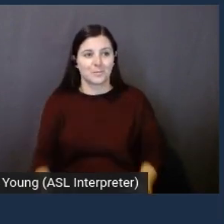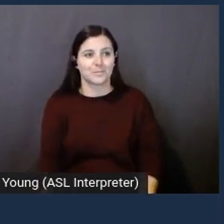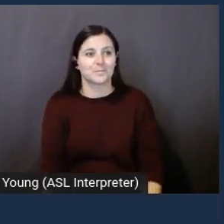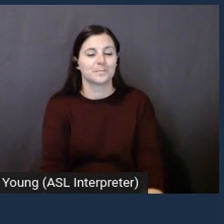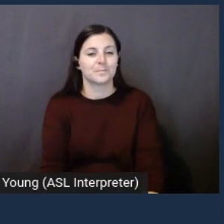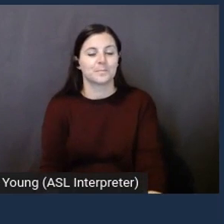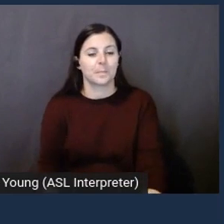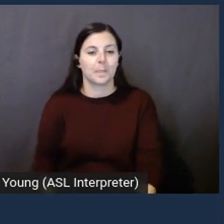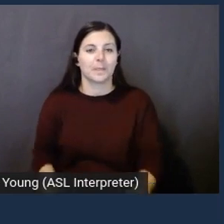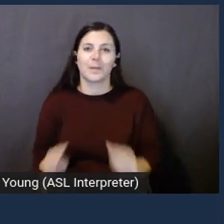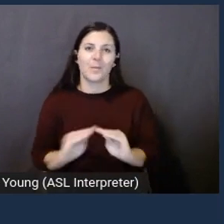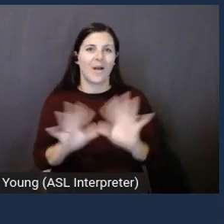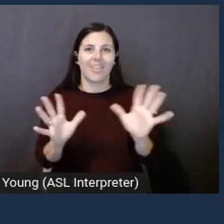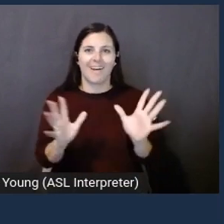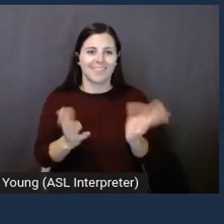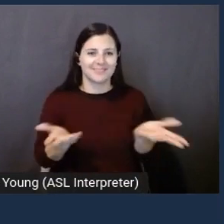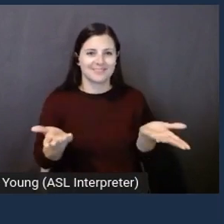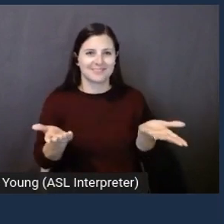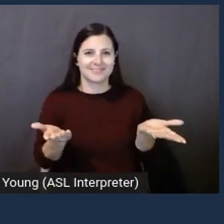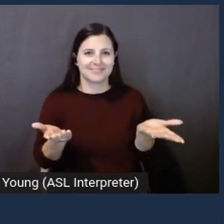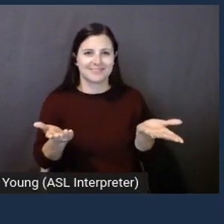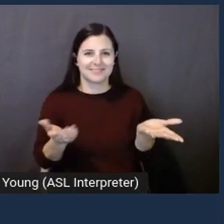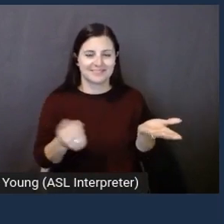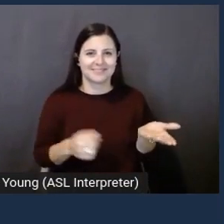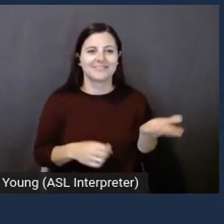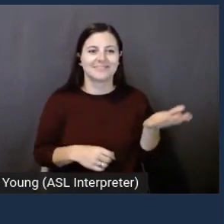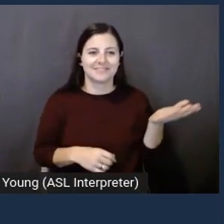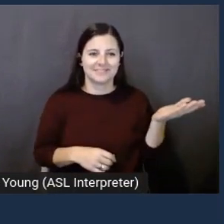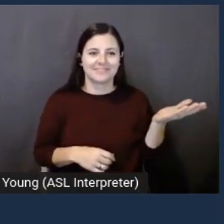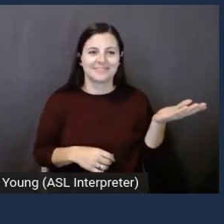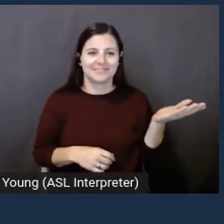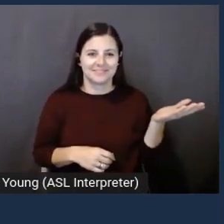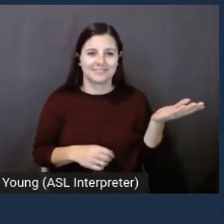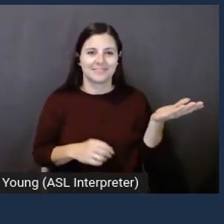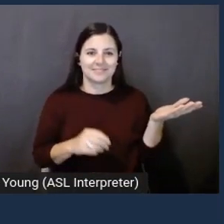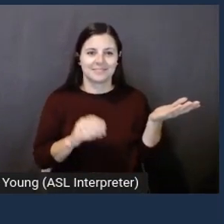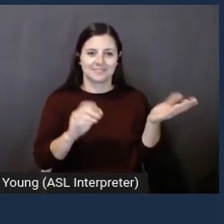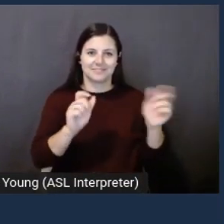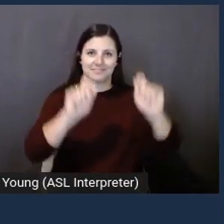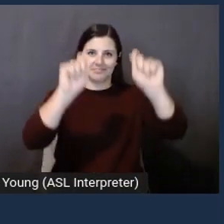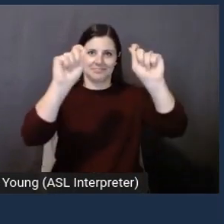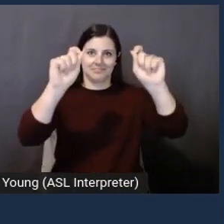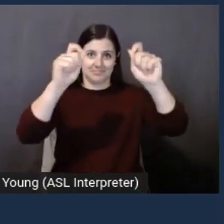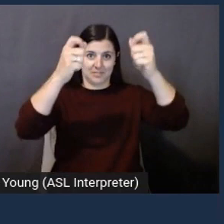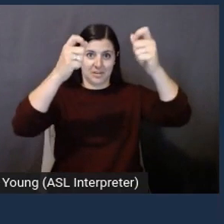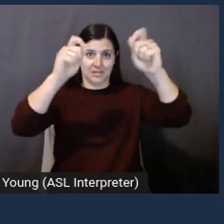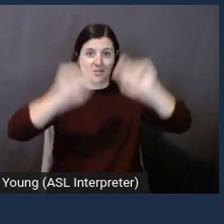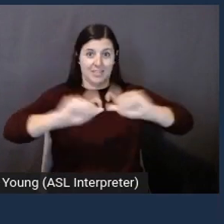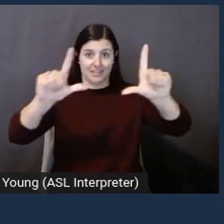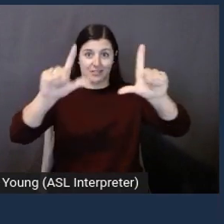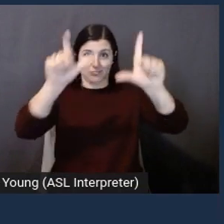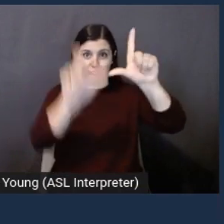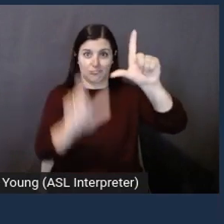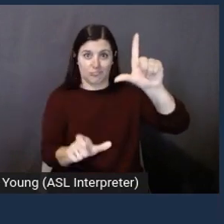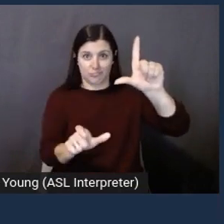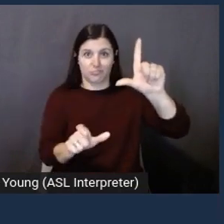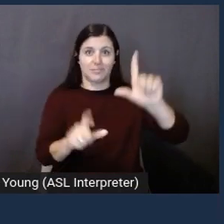And voila. Here's that Amazon Connect campaign we configured, if you remember. HVOC.